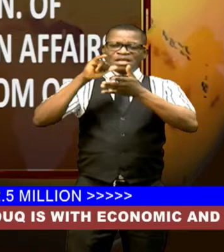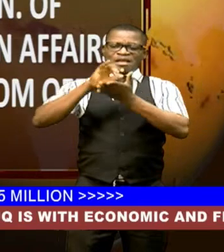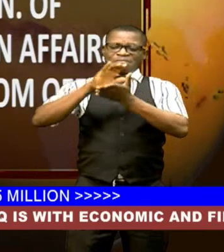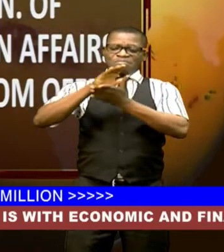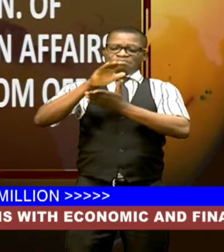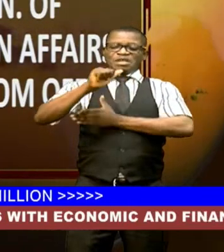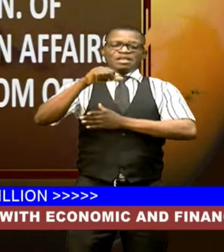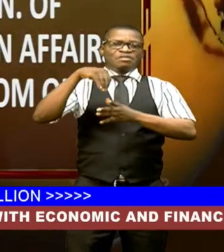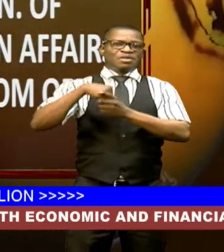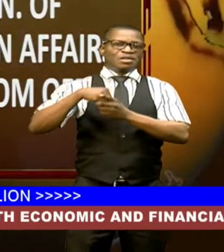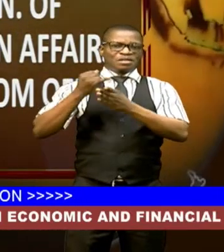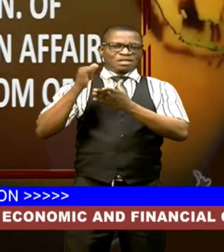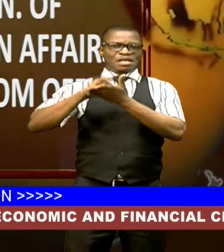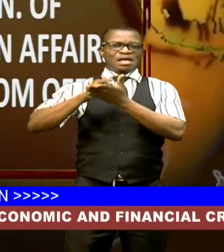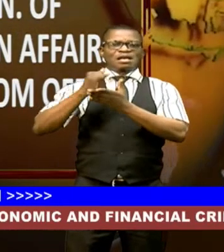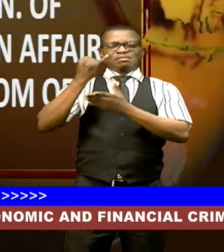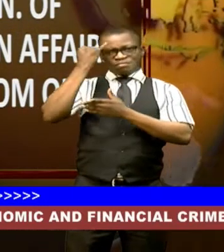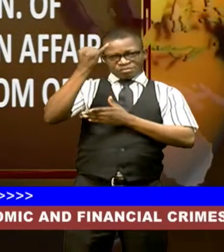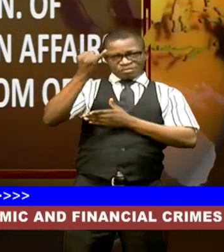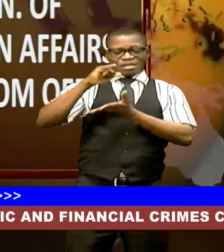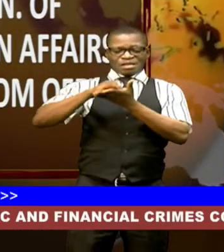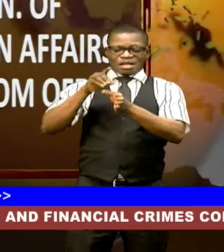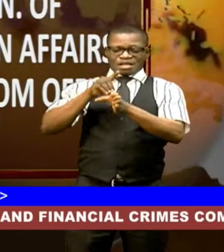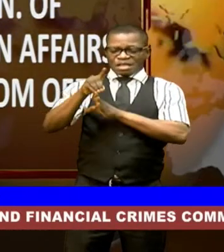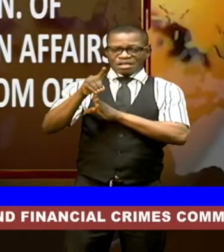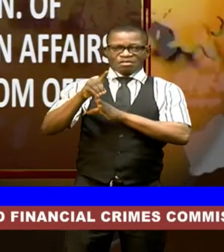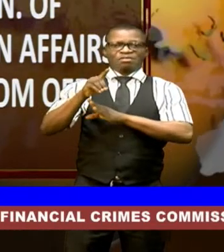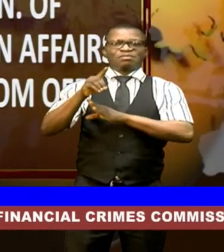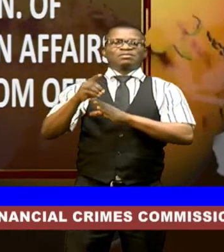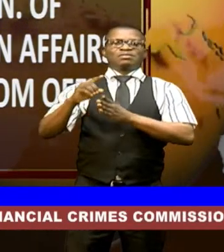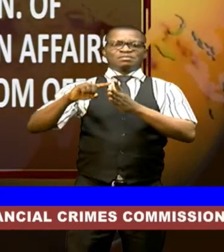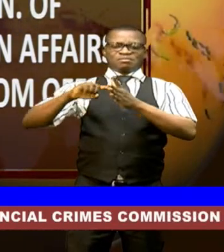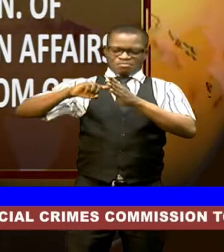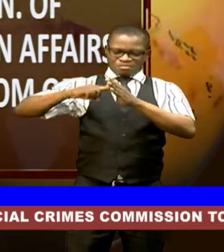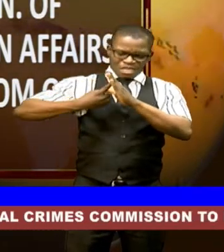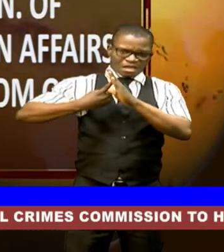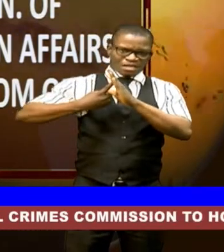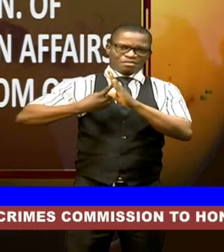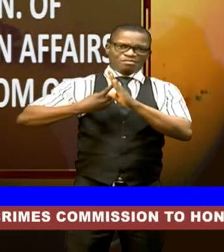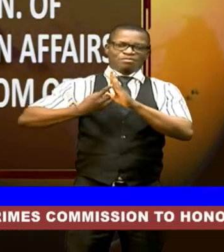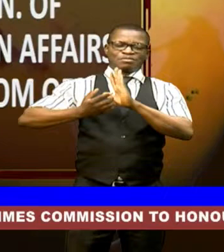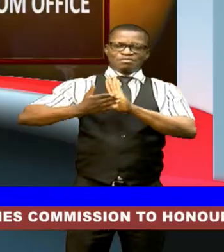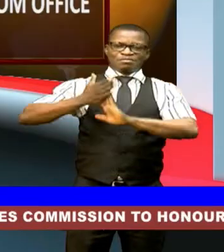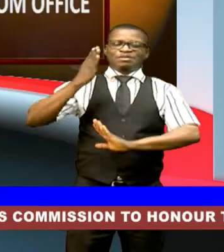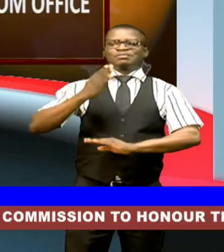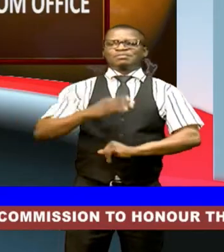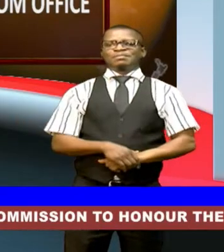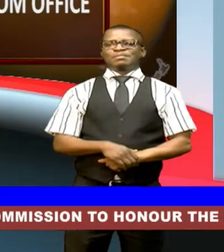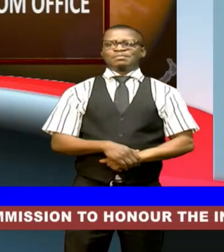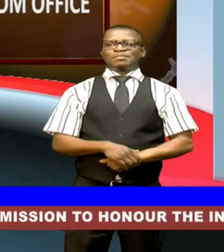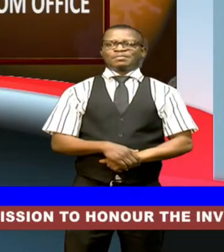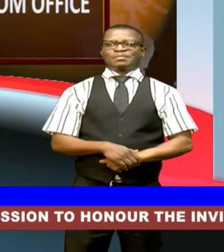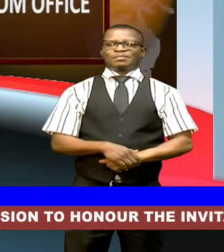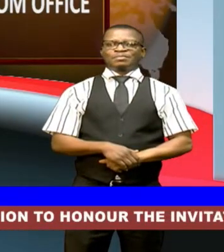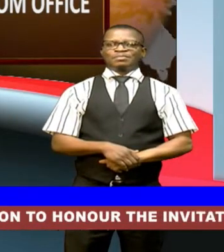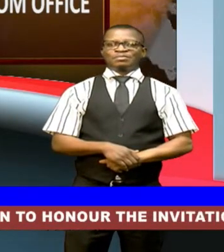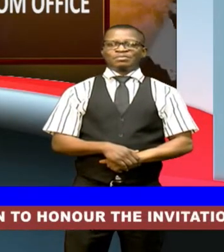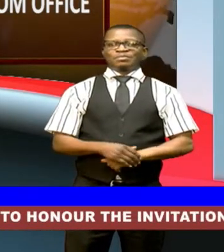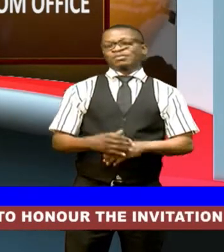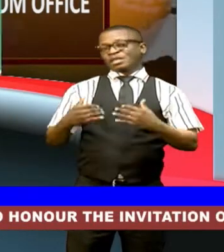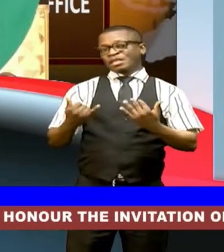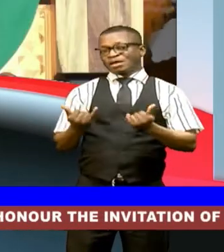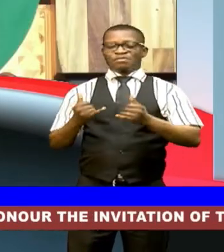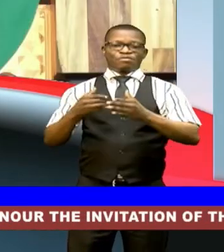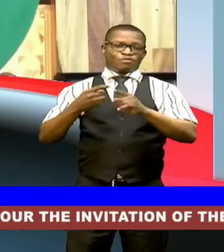in the initiative these directives of the president take immediate effects a bit from the